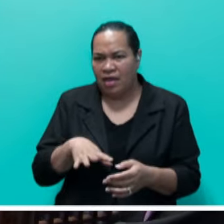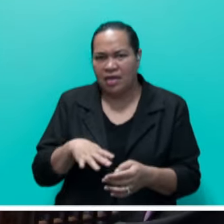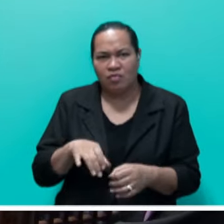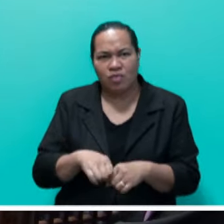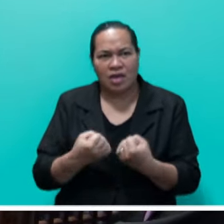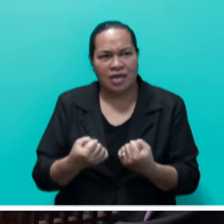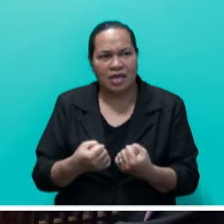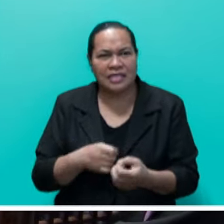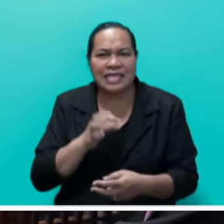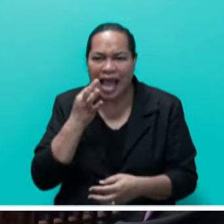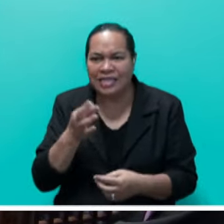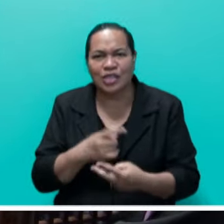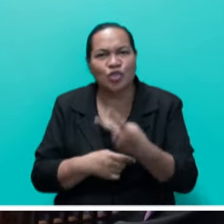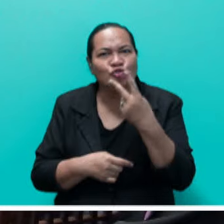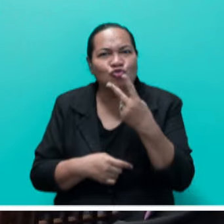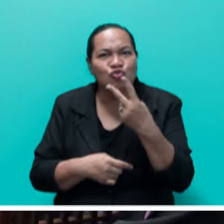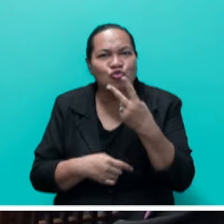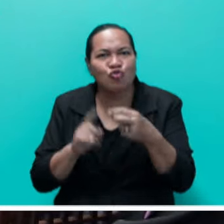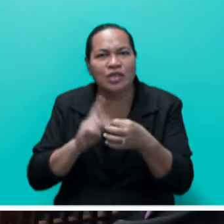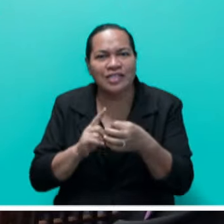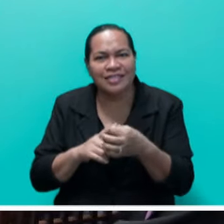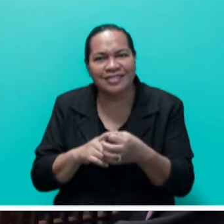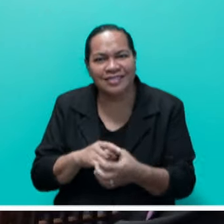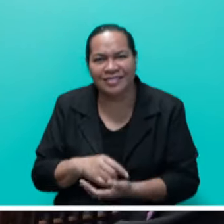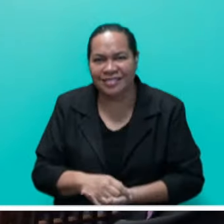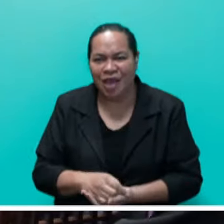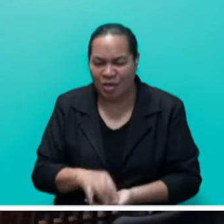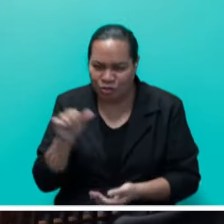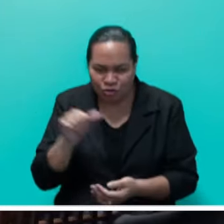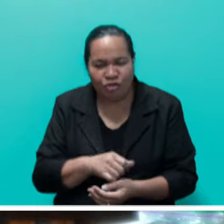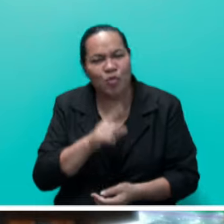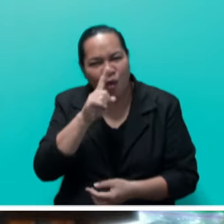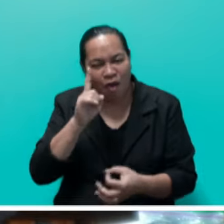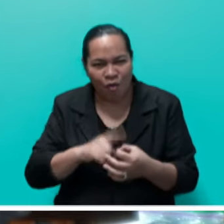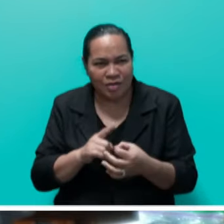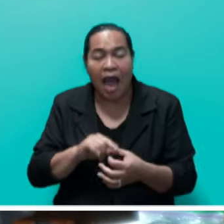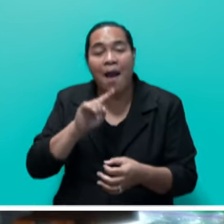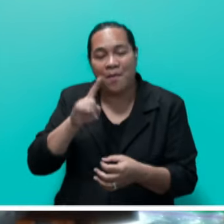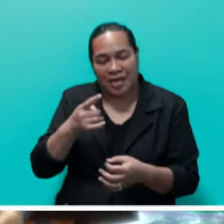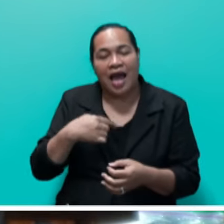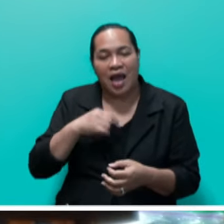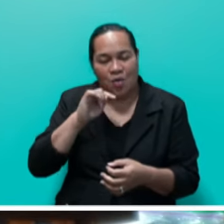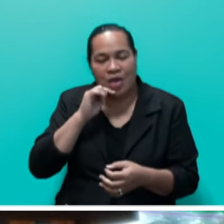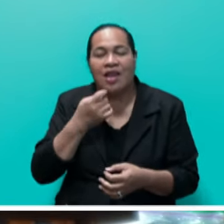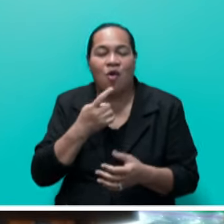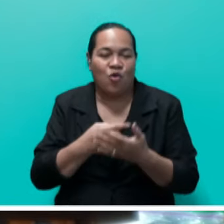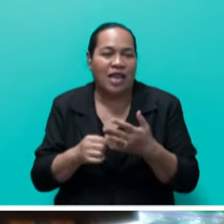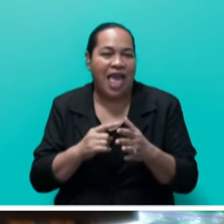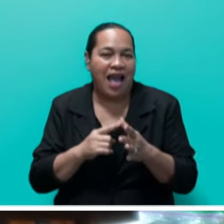He's asking two questions in one question. He should know very well that he's entitled only to one question. So I will answer only the first one.